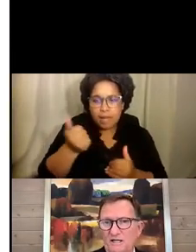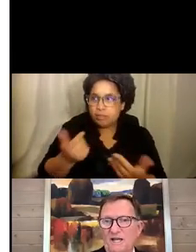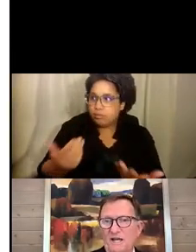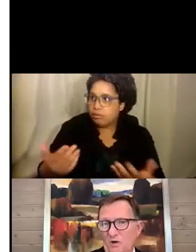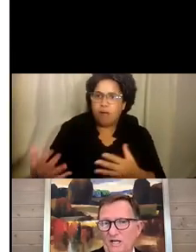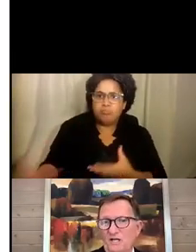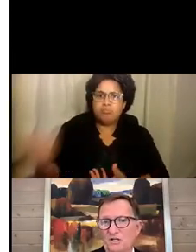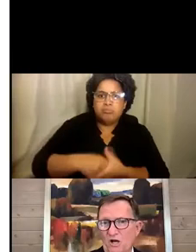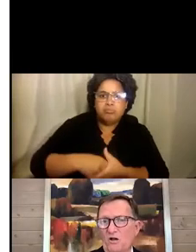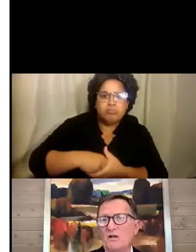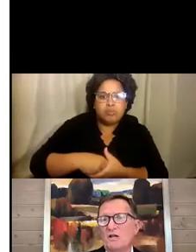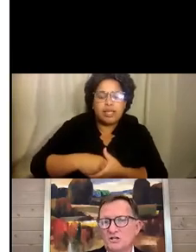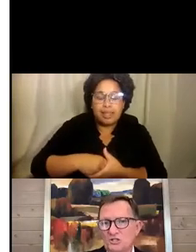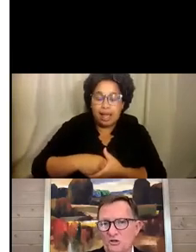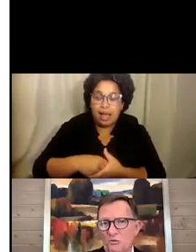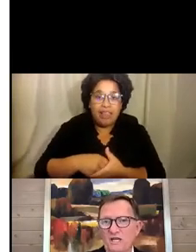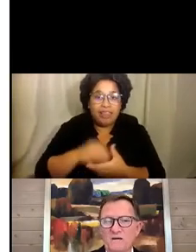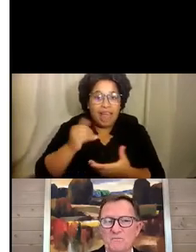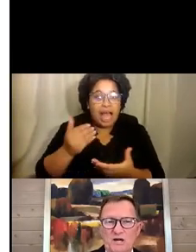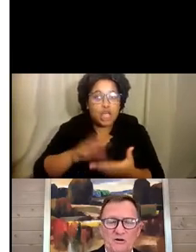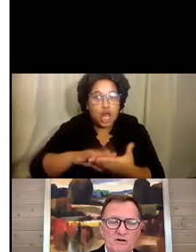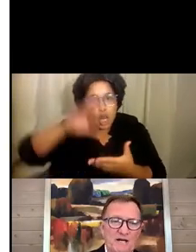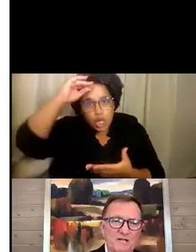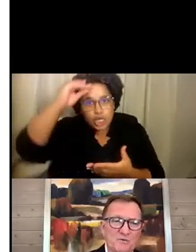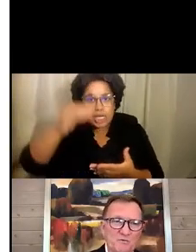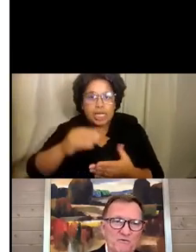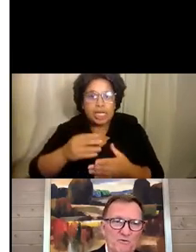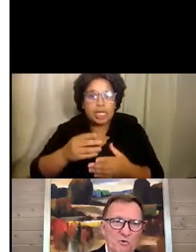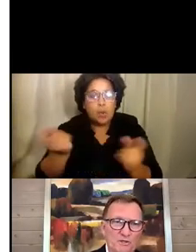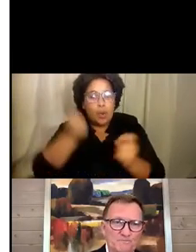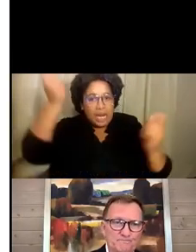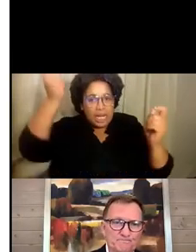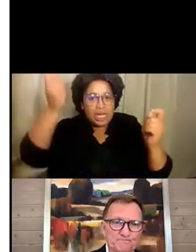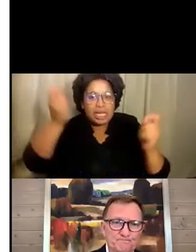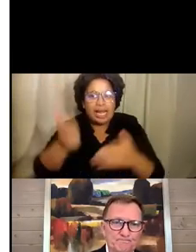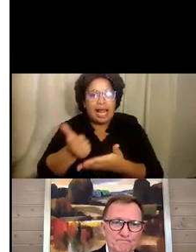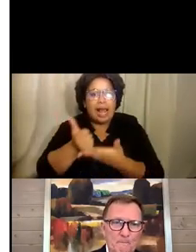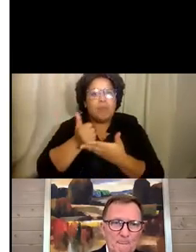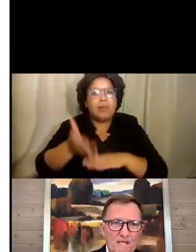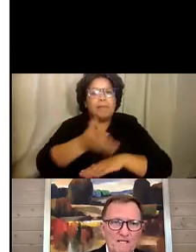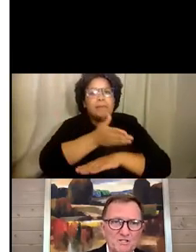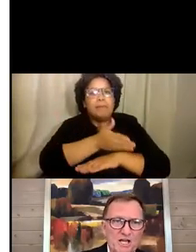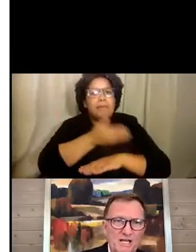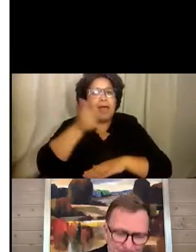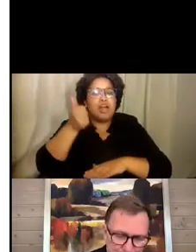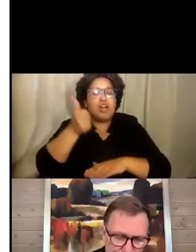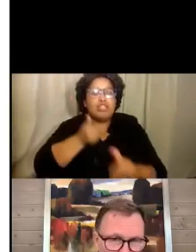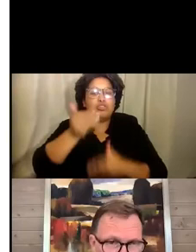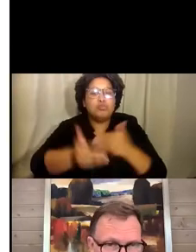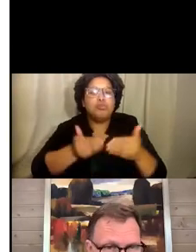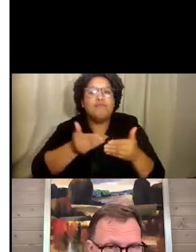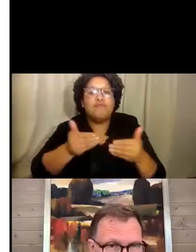and winning as well so that we can get better as we move forward. Next slide.